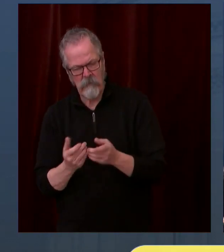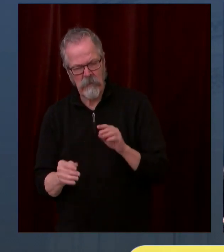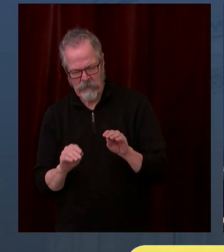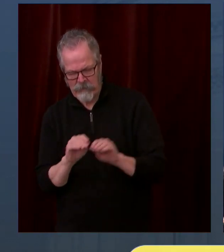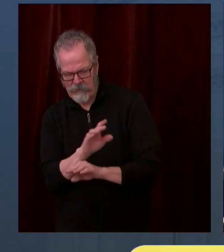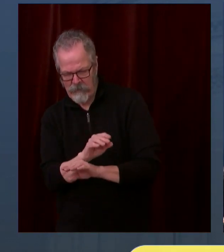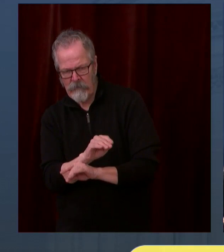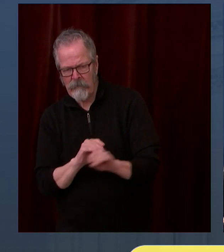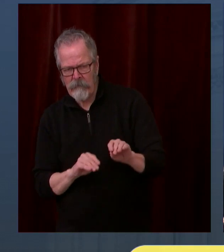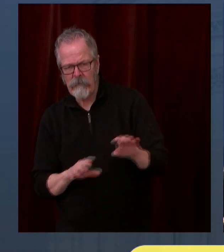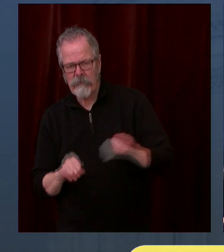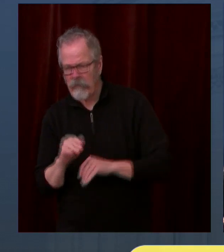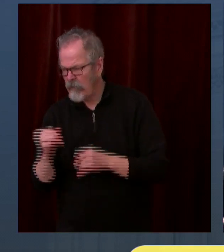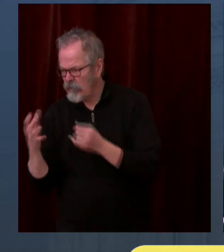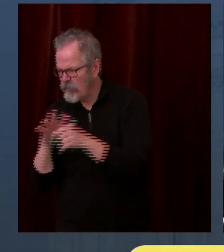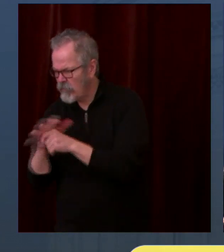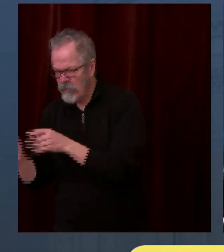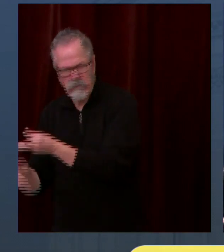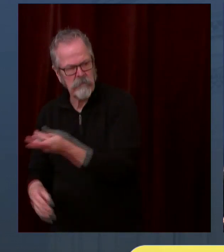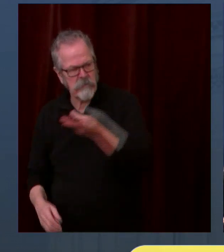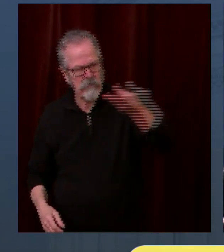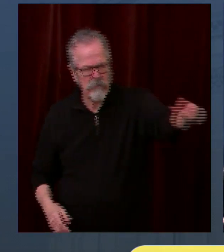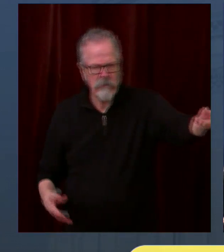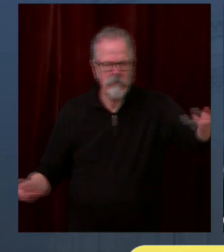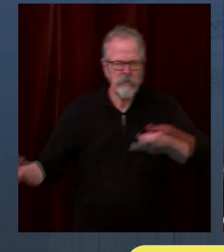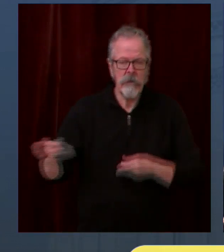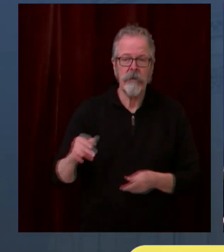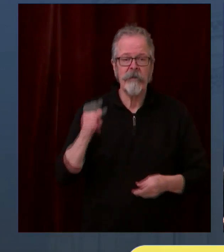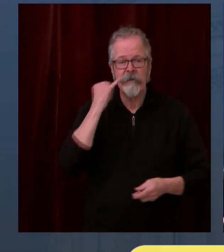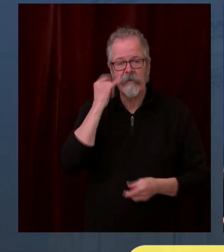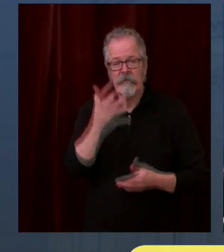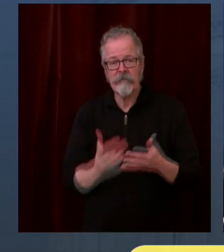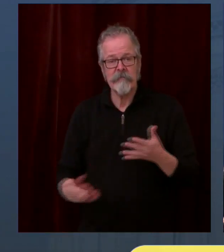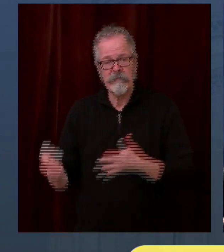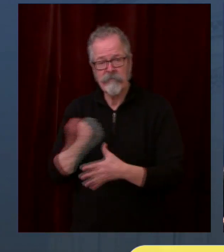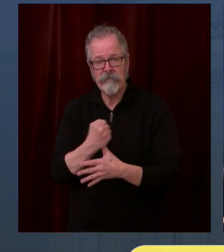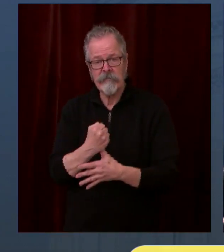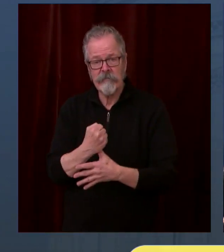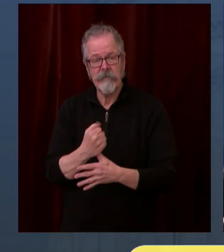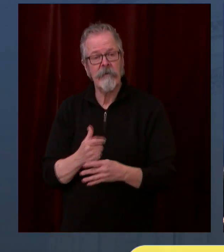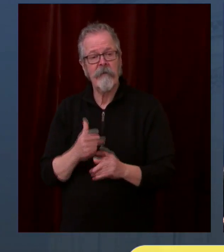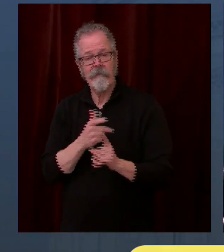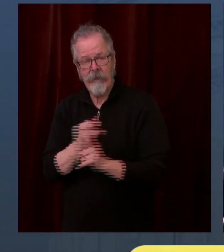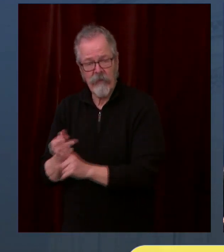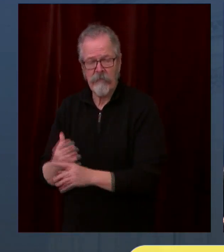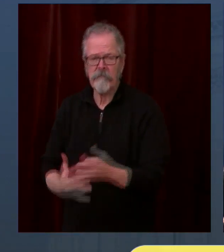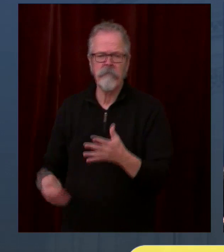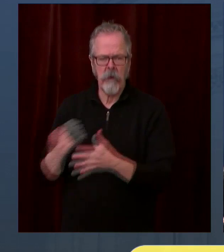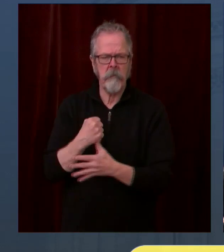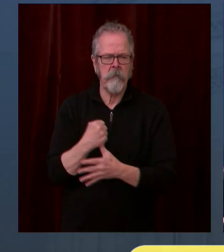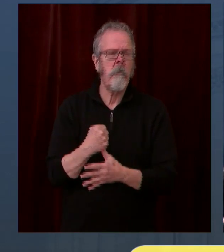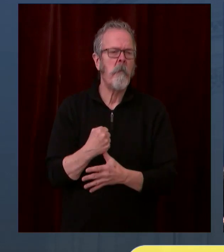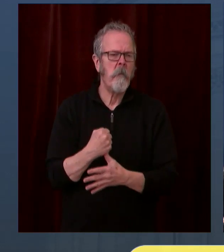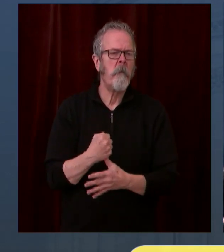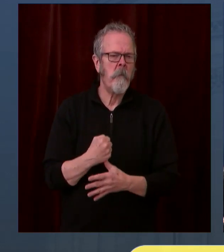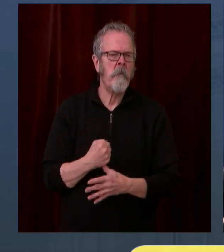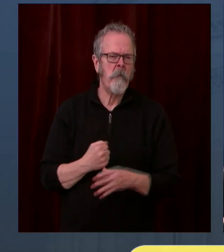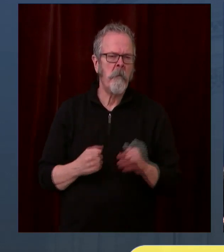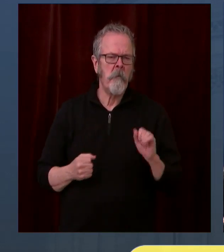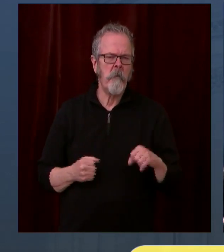crisis and it calls all of us to prioritize our resources to get this job done. Now for those who can't,